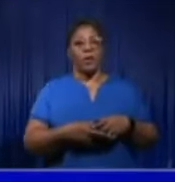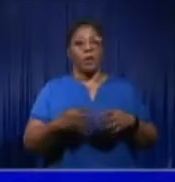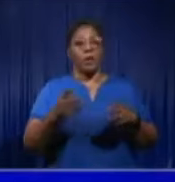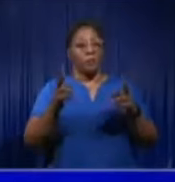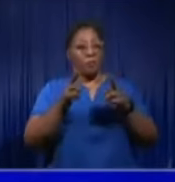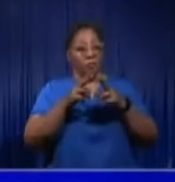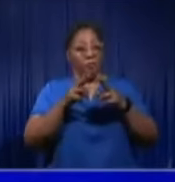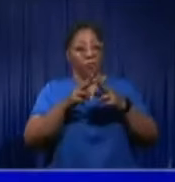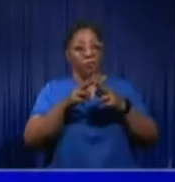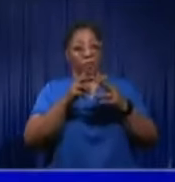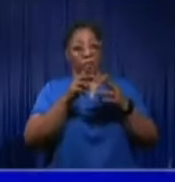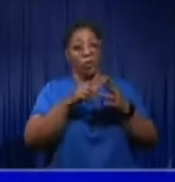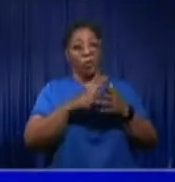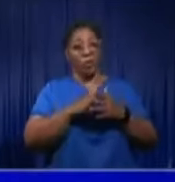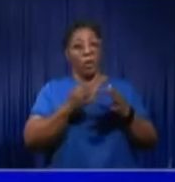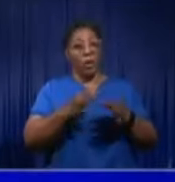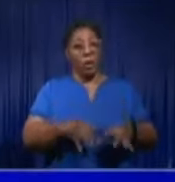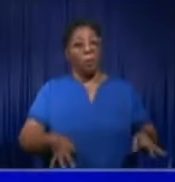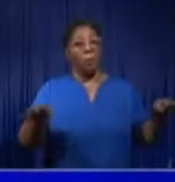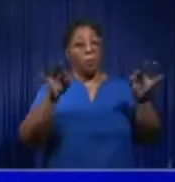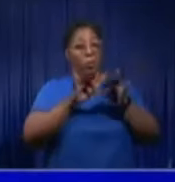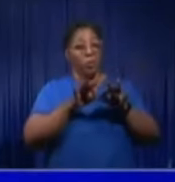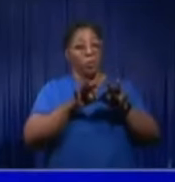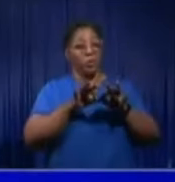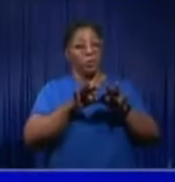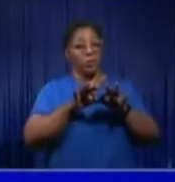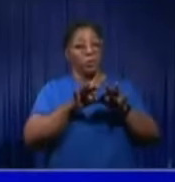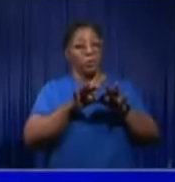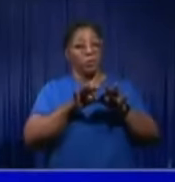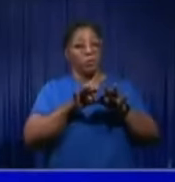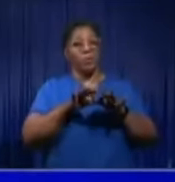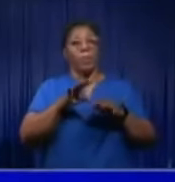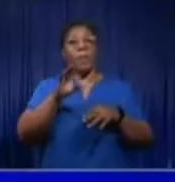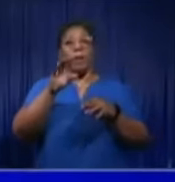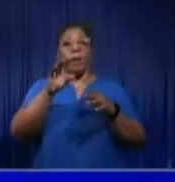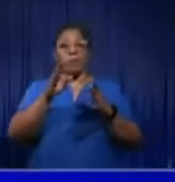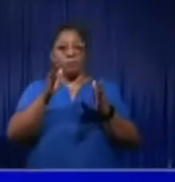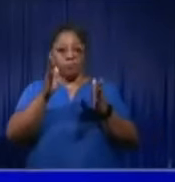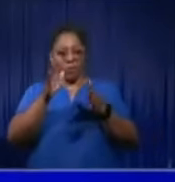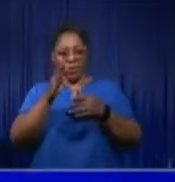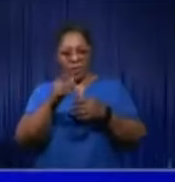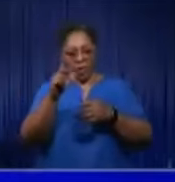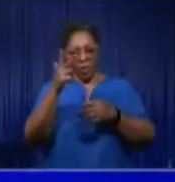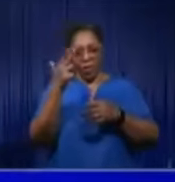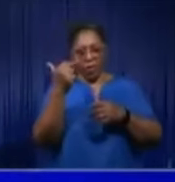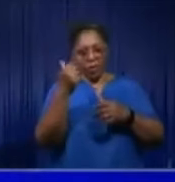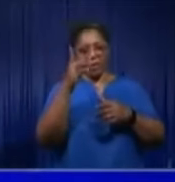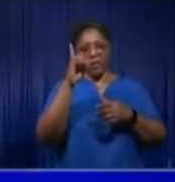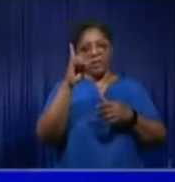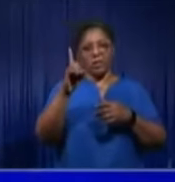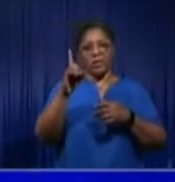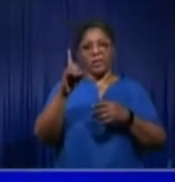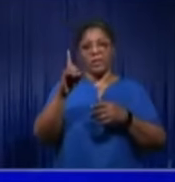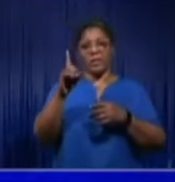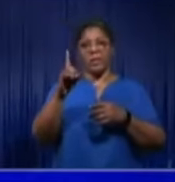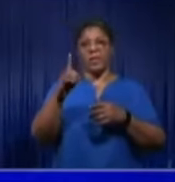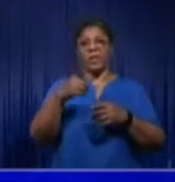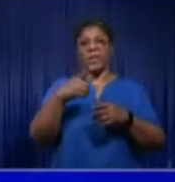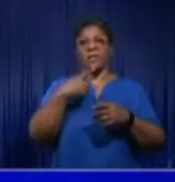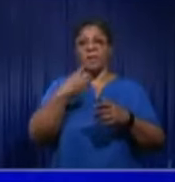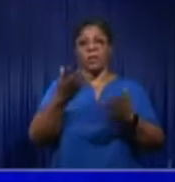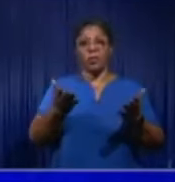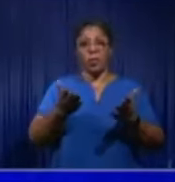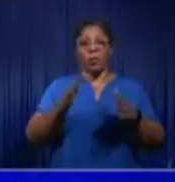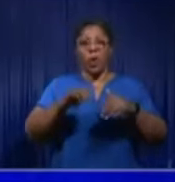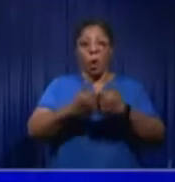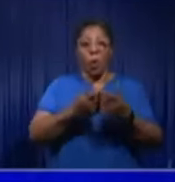statute. Section 30D set out clearly how we manage resources at the